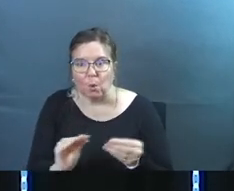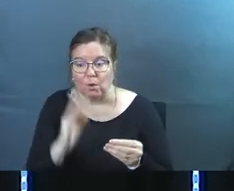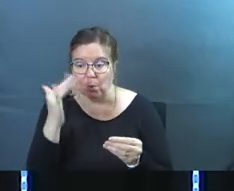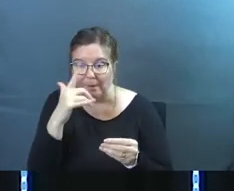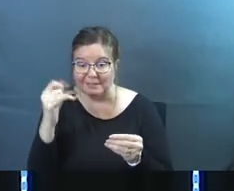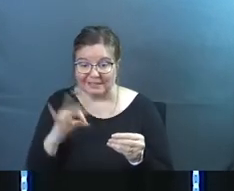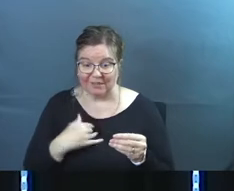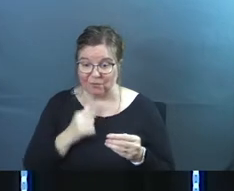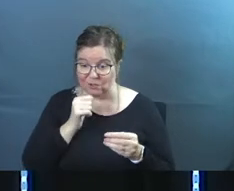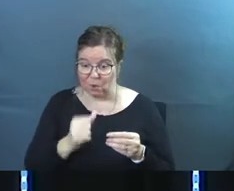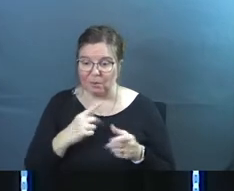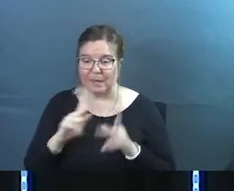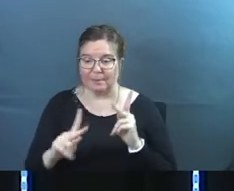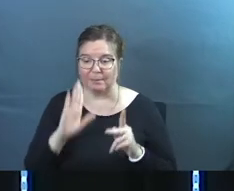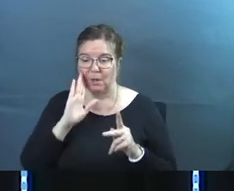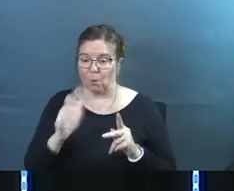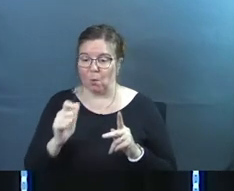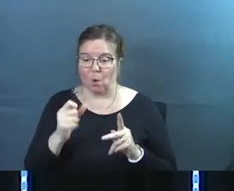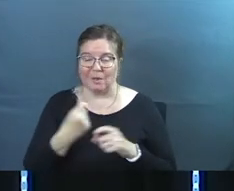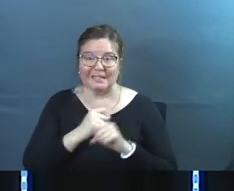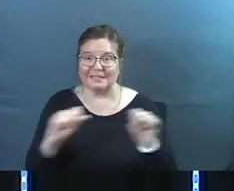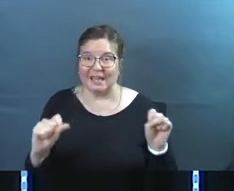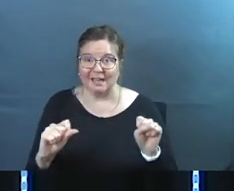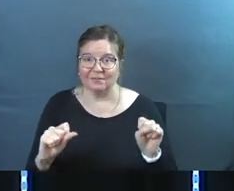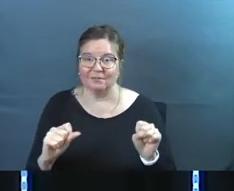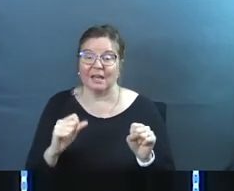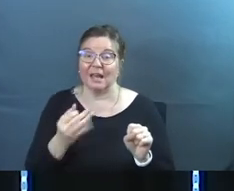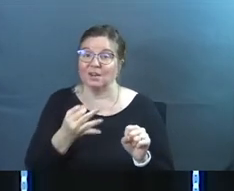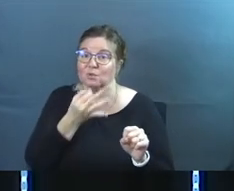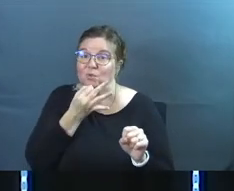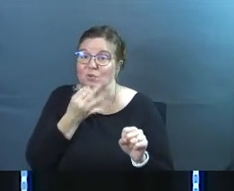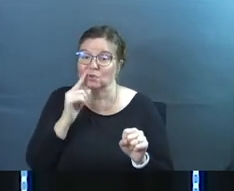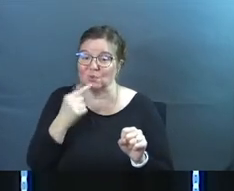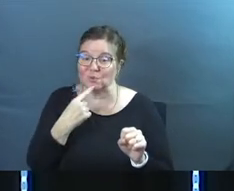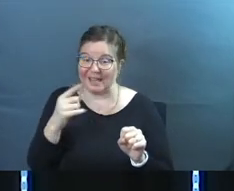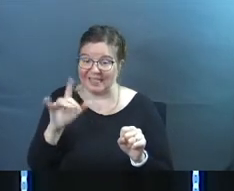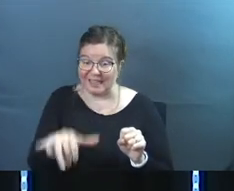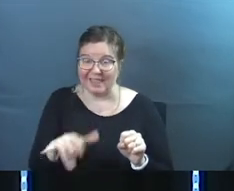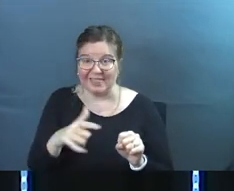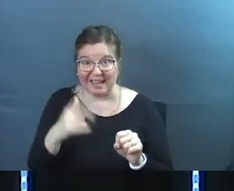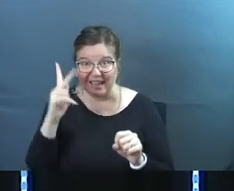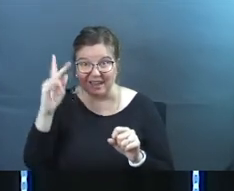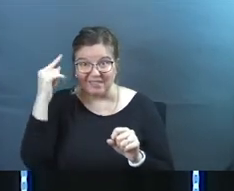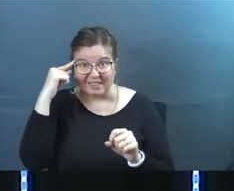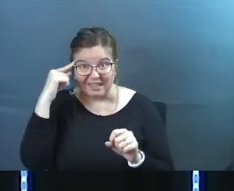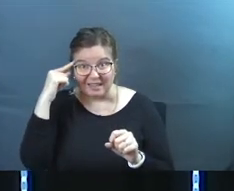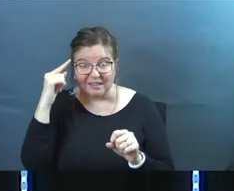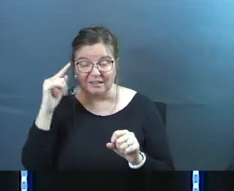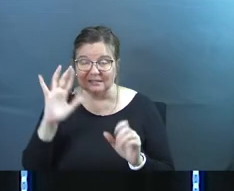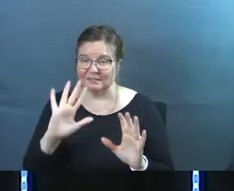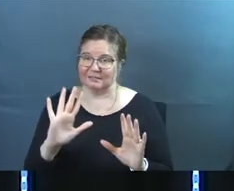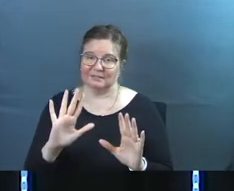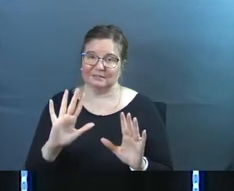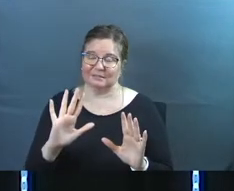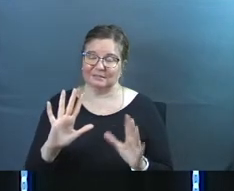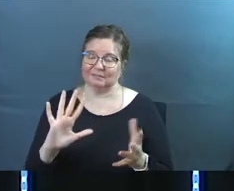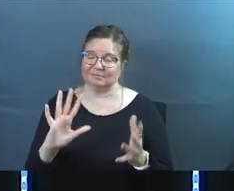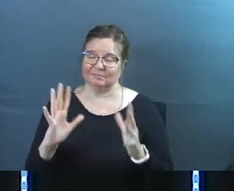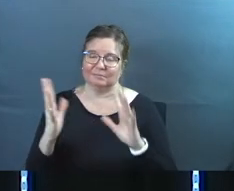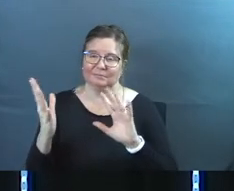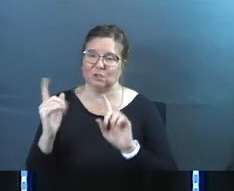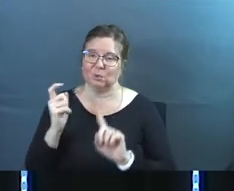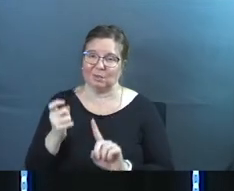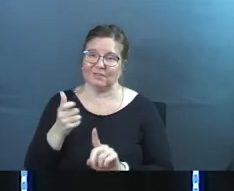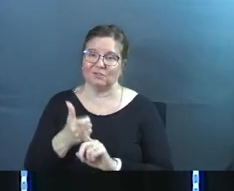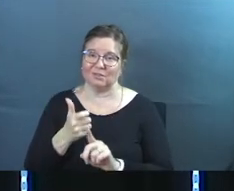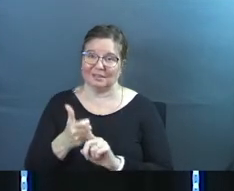because if we don't people won't get saved and as soon as you go to that kind of logic folks you will